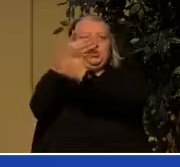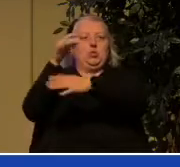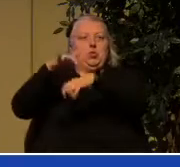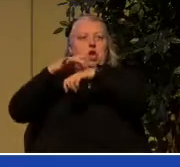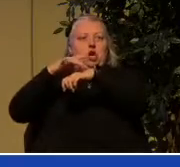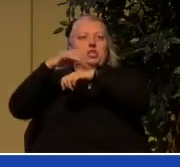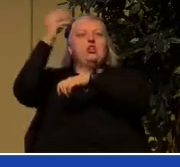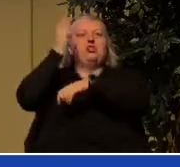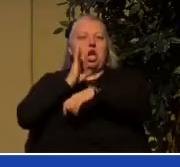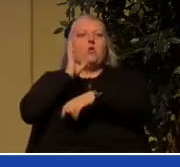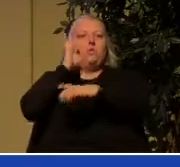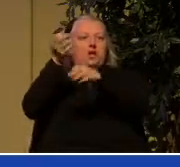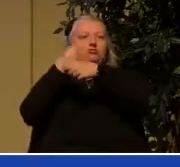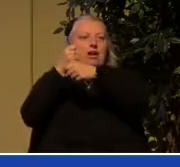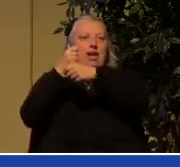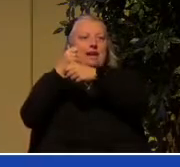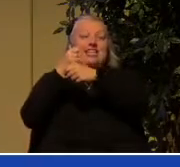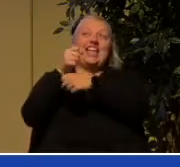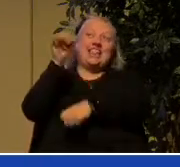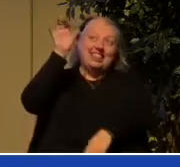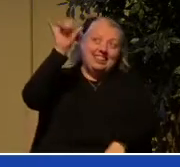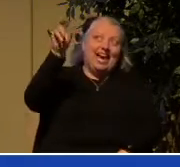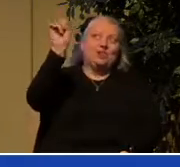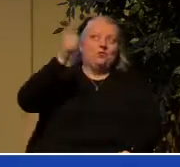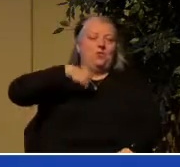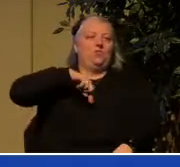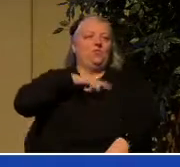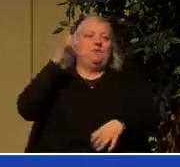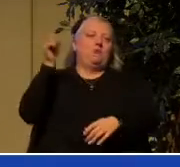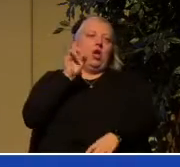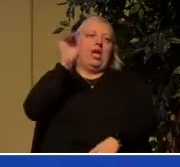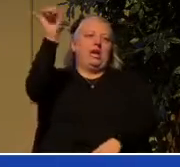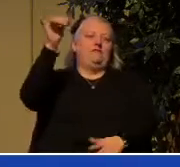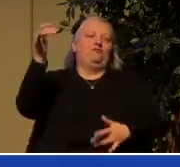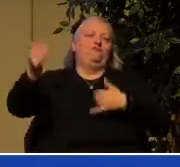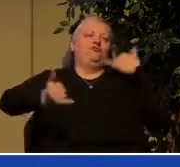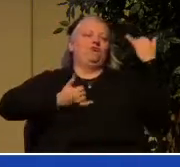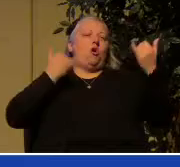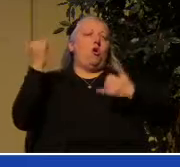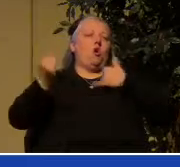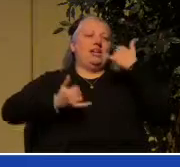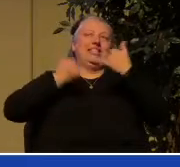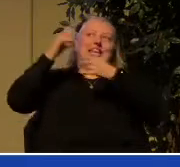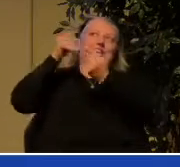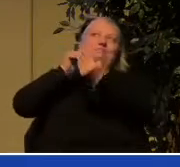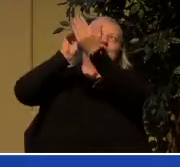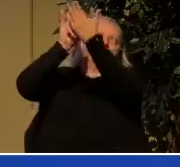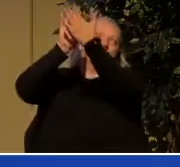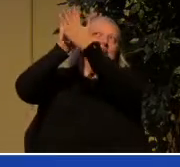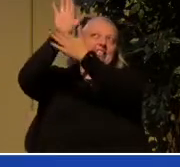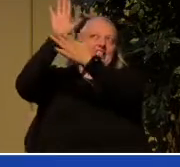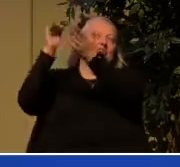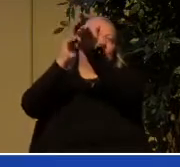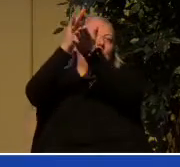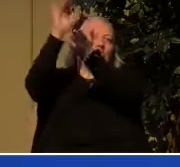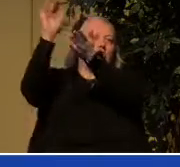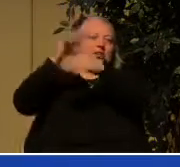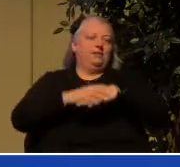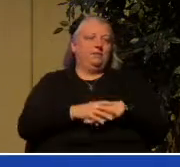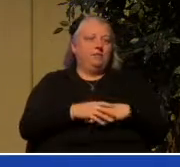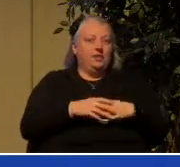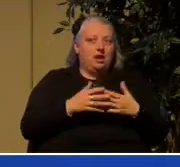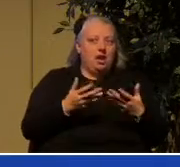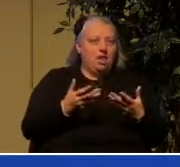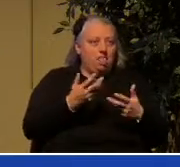be forever rejoicing in his presence and in his glory. See, and the problem with this is we have no